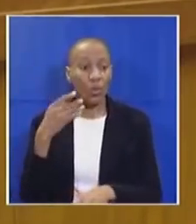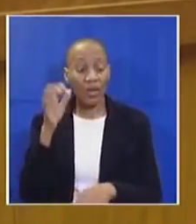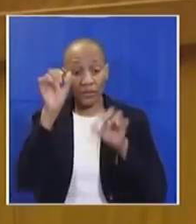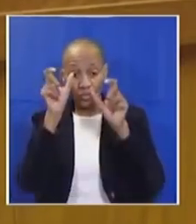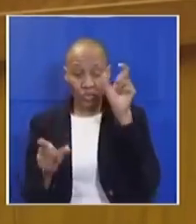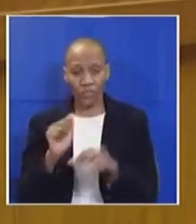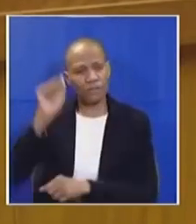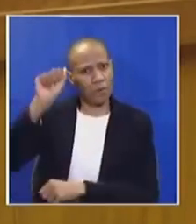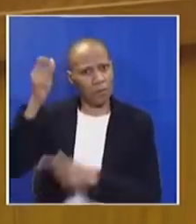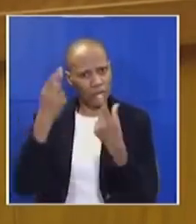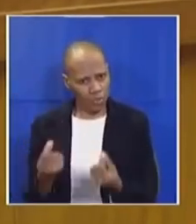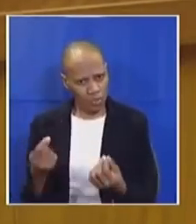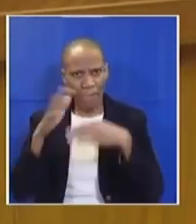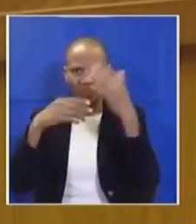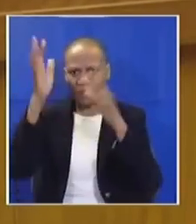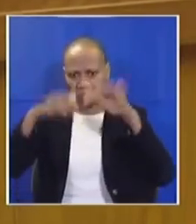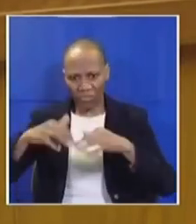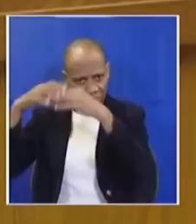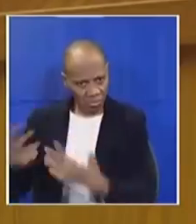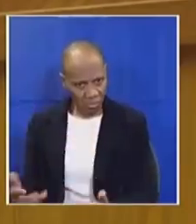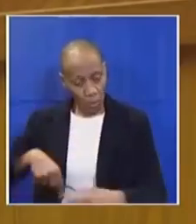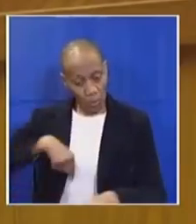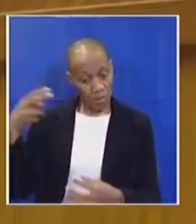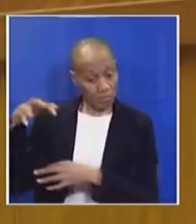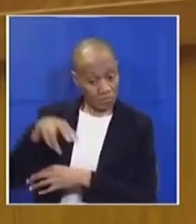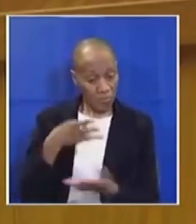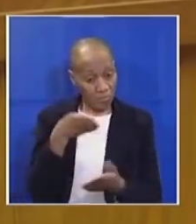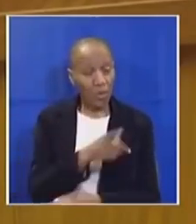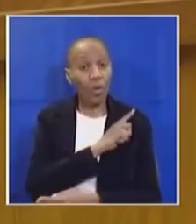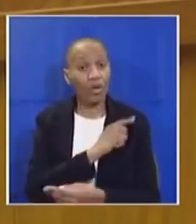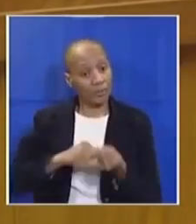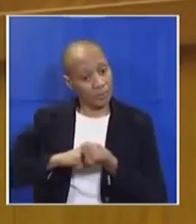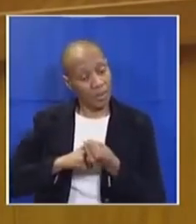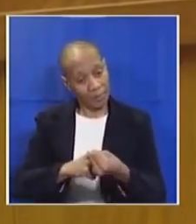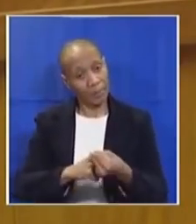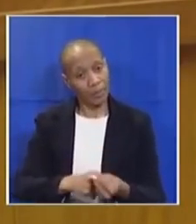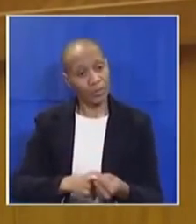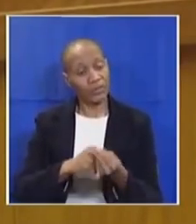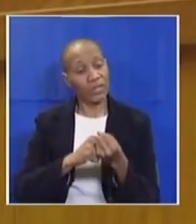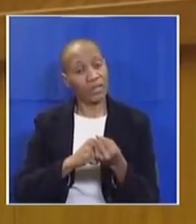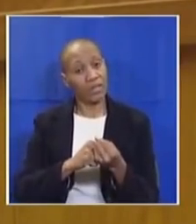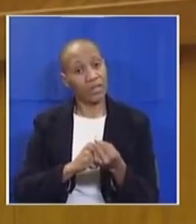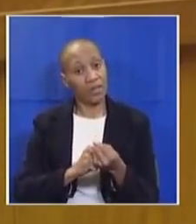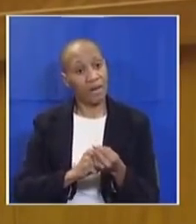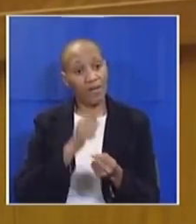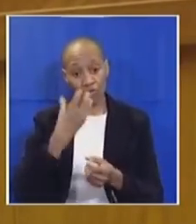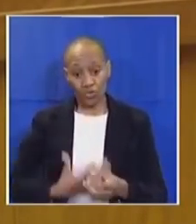protests when we are yet to address the true cost of freedom for blacks in post-apartheid South Africa.